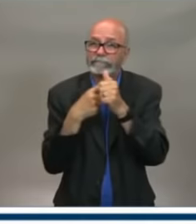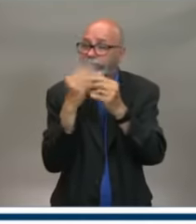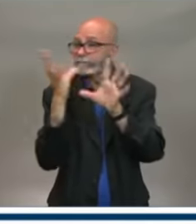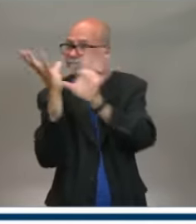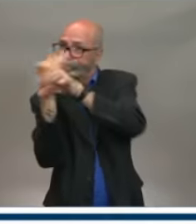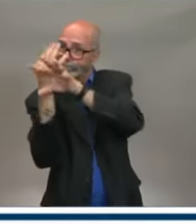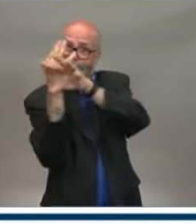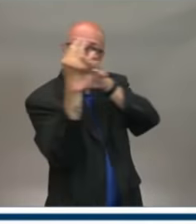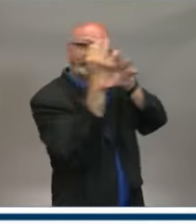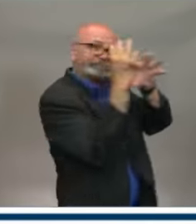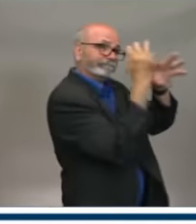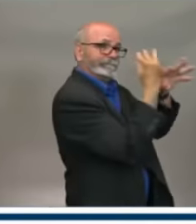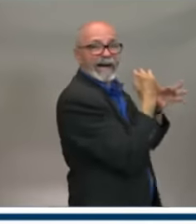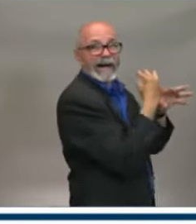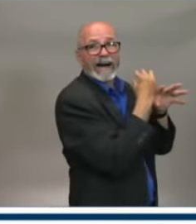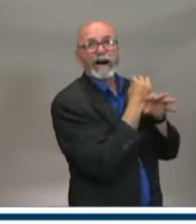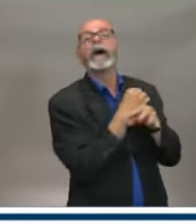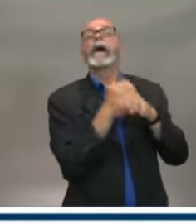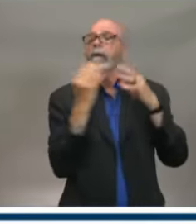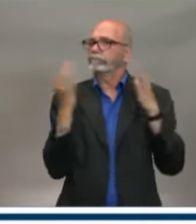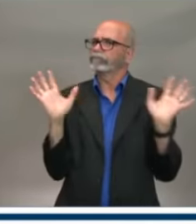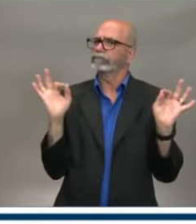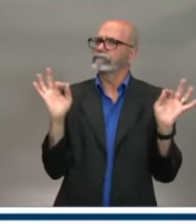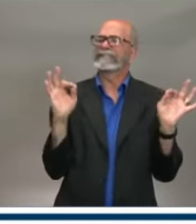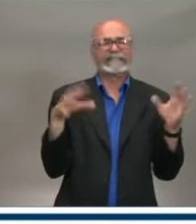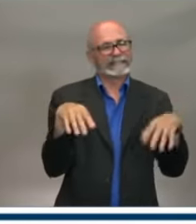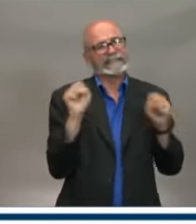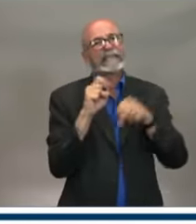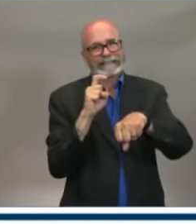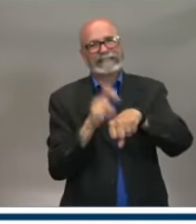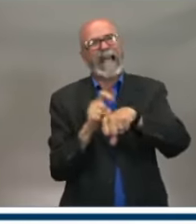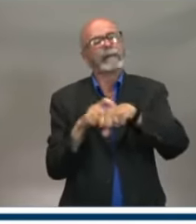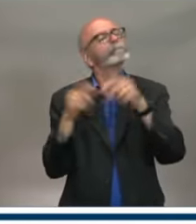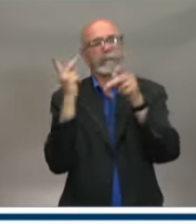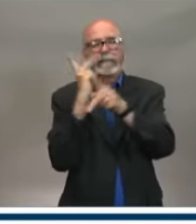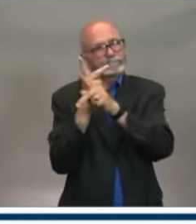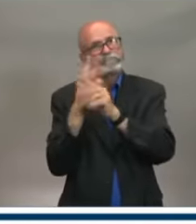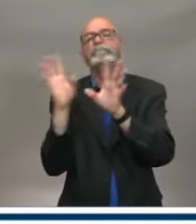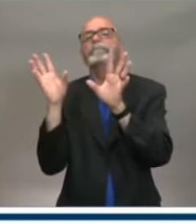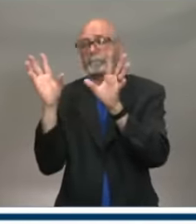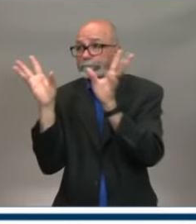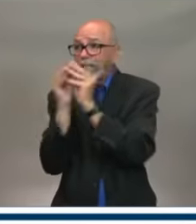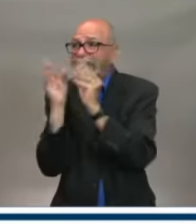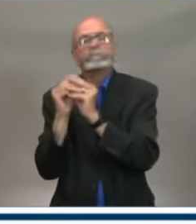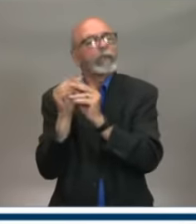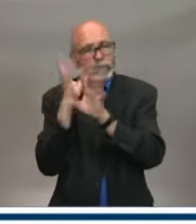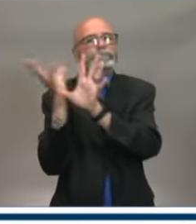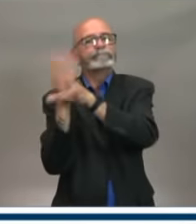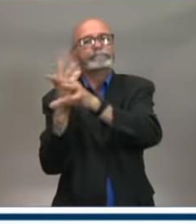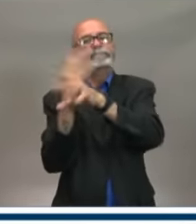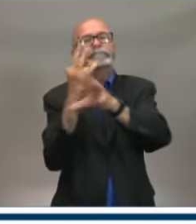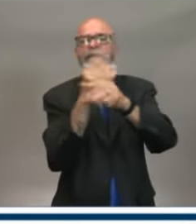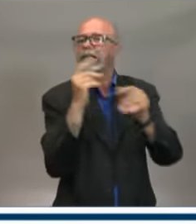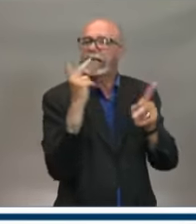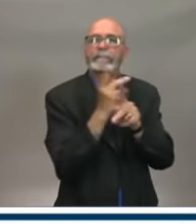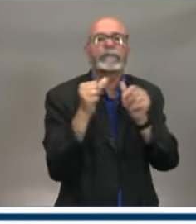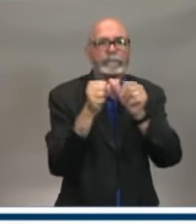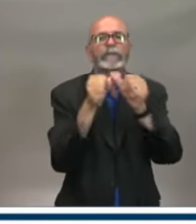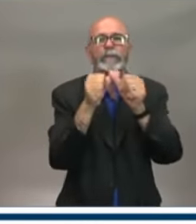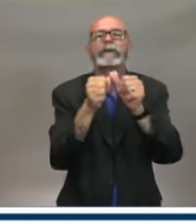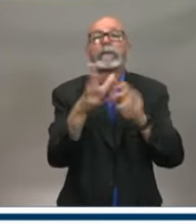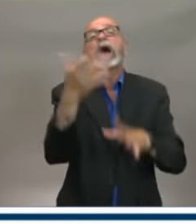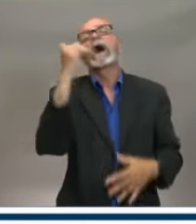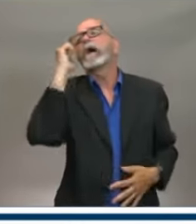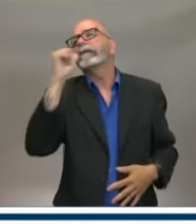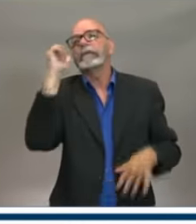So the state of emergency will be required to do that. There are some other aspects of daily lives in our province that that state of emergency